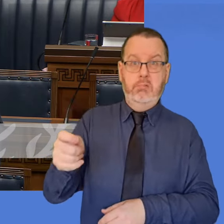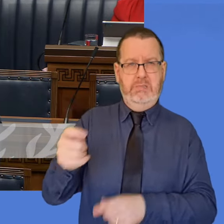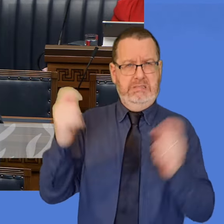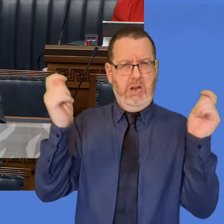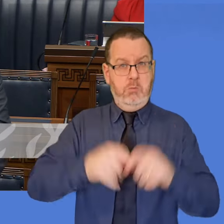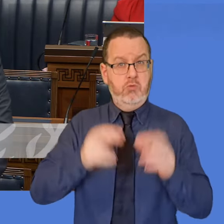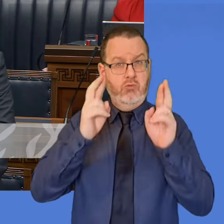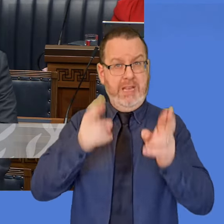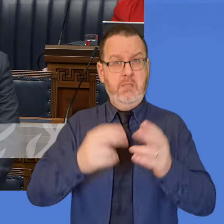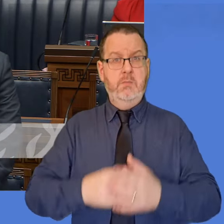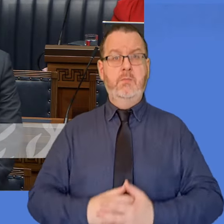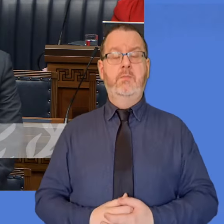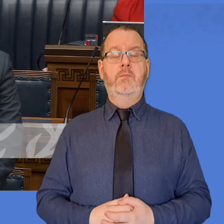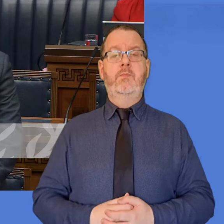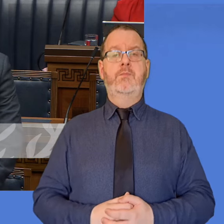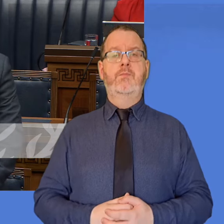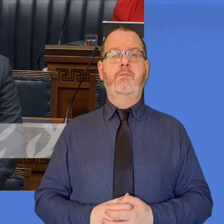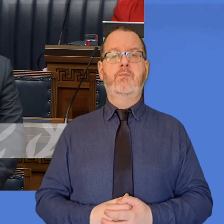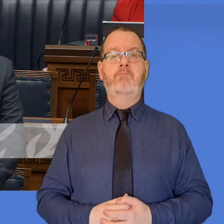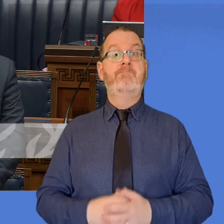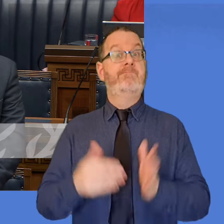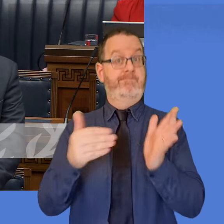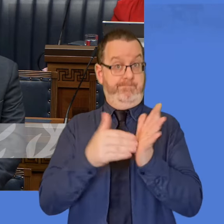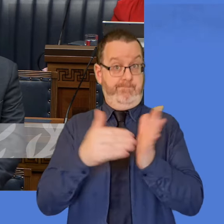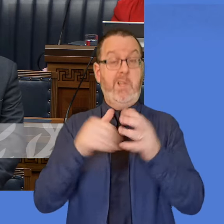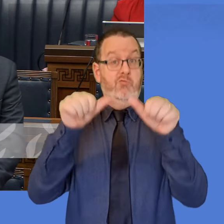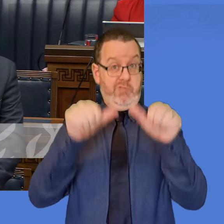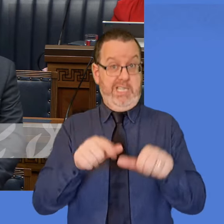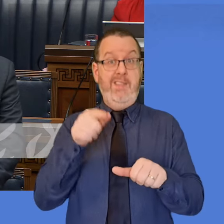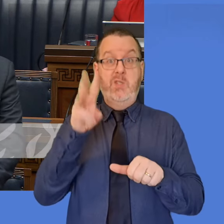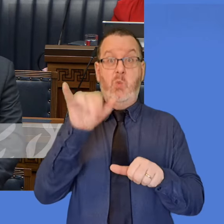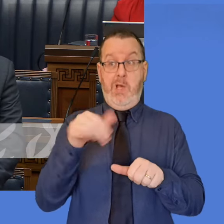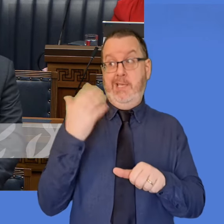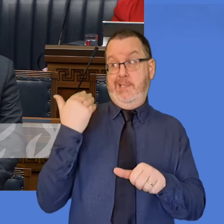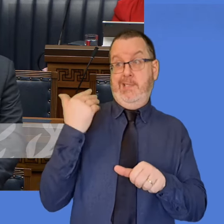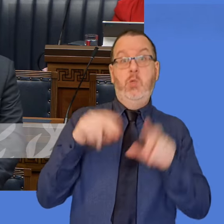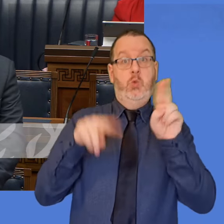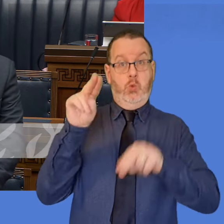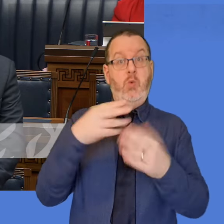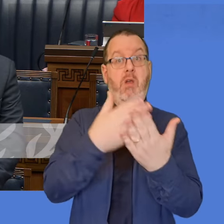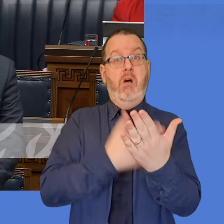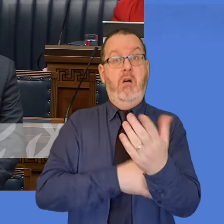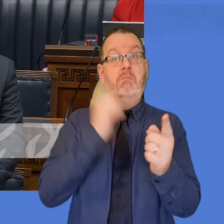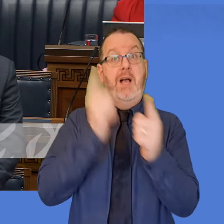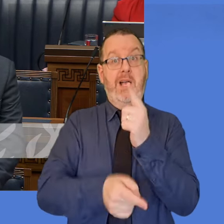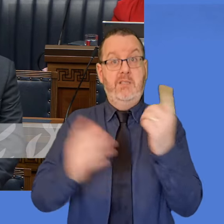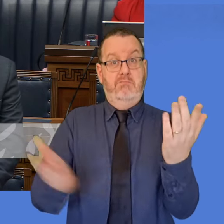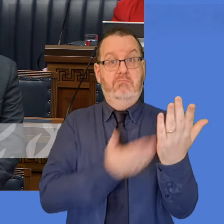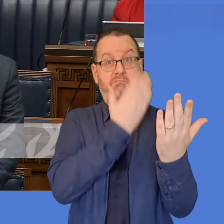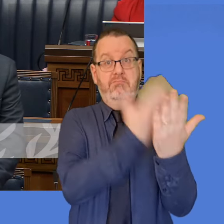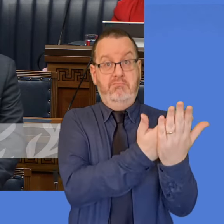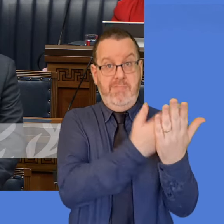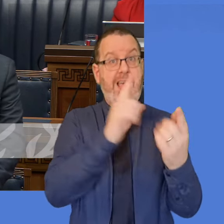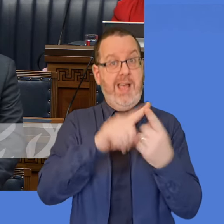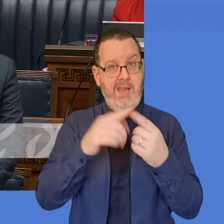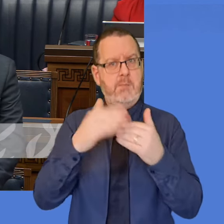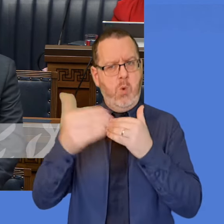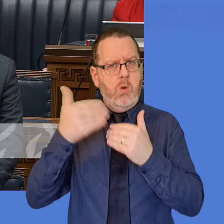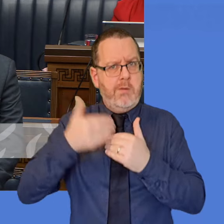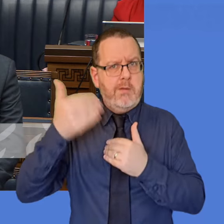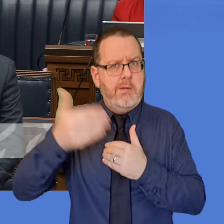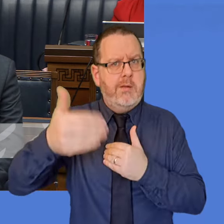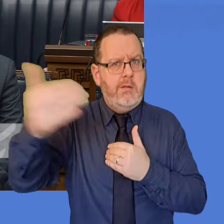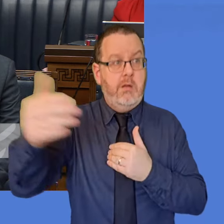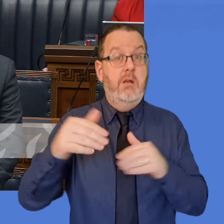this legislation and the potential for more legislation as well. is not appropriate for a landlord to simply issue a notice to quit